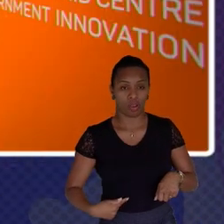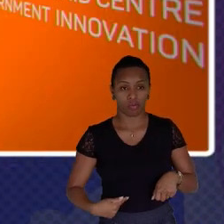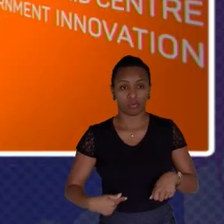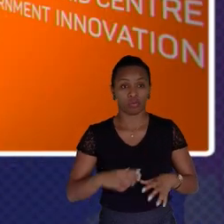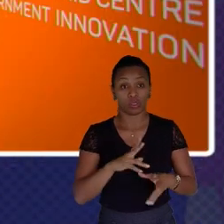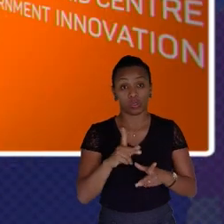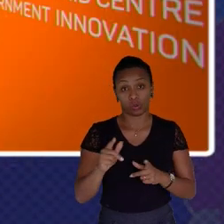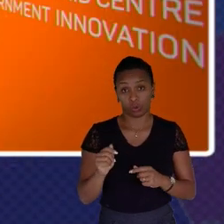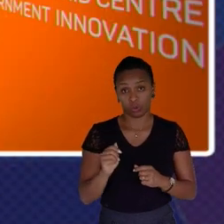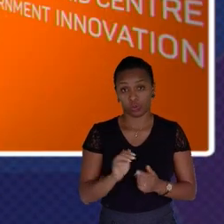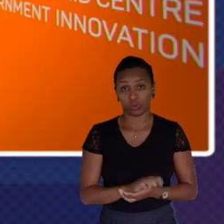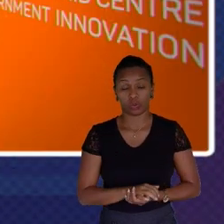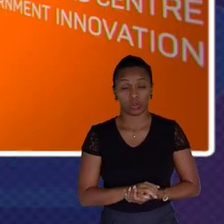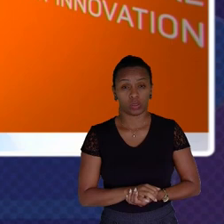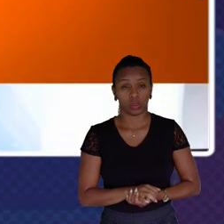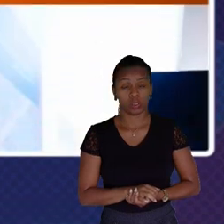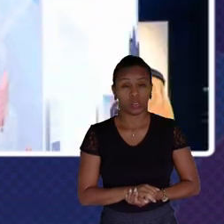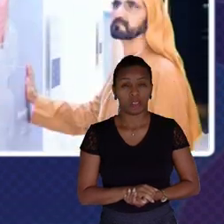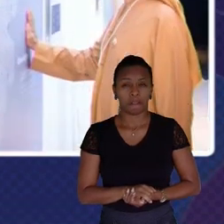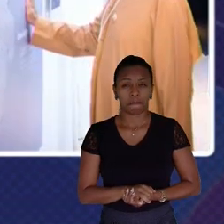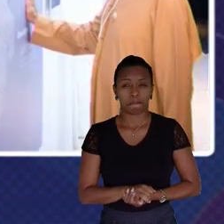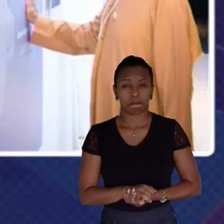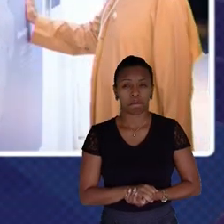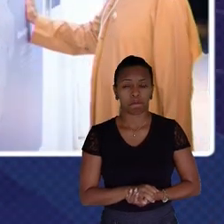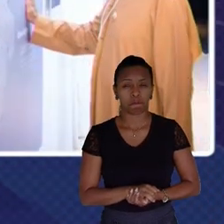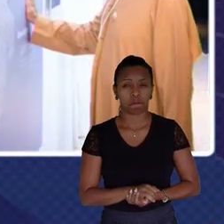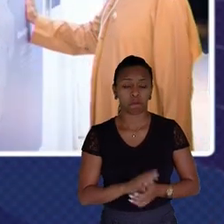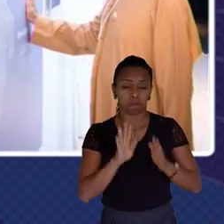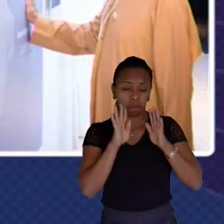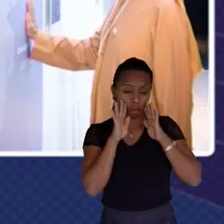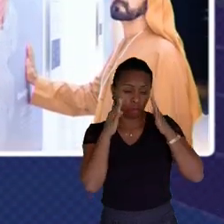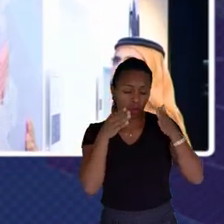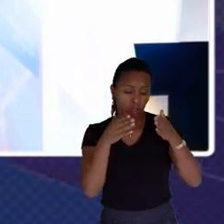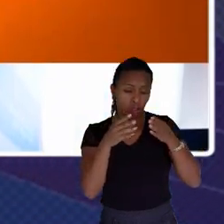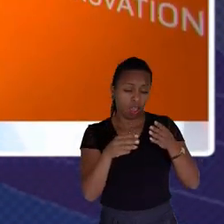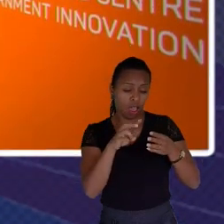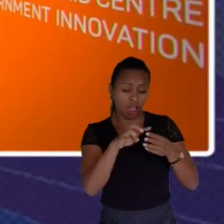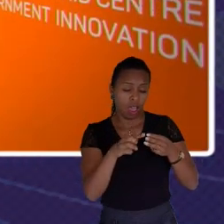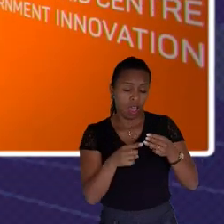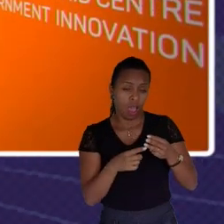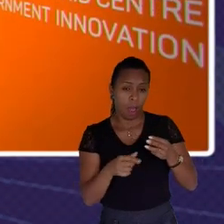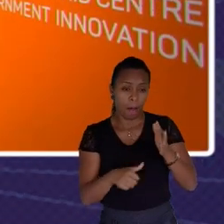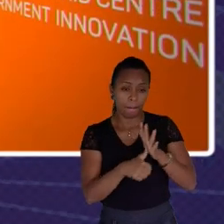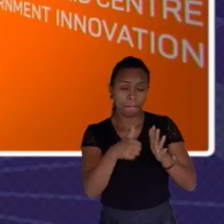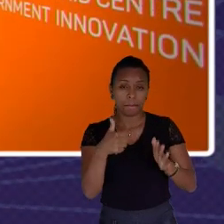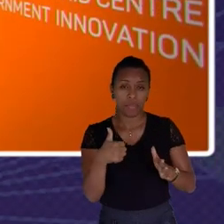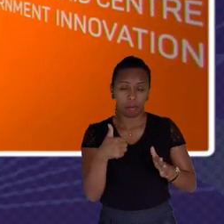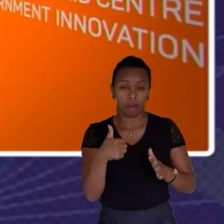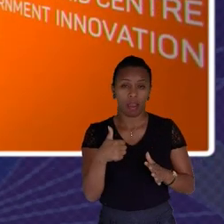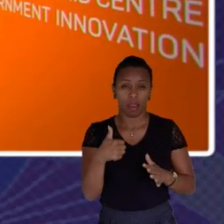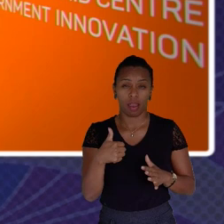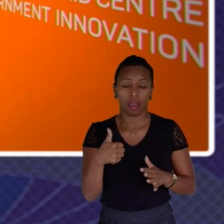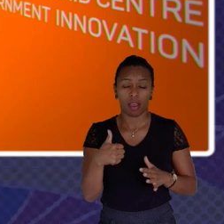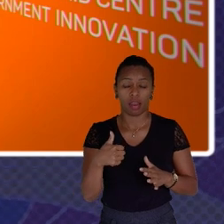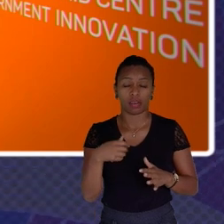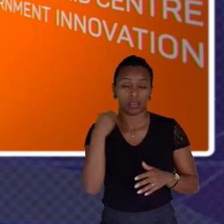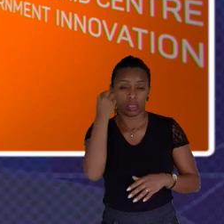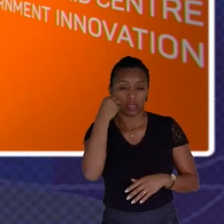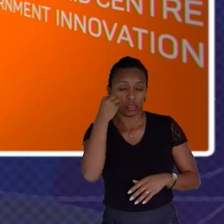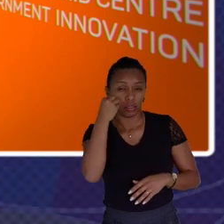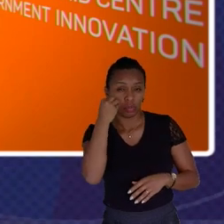So the centre focuses on three main areas The first one is experimenting core innovations in government